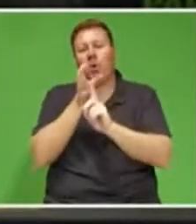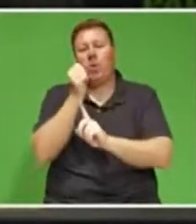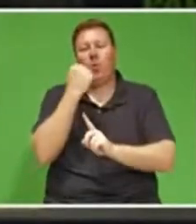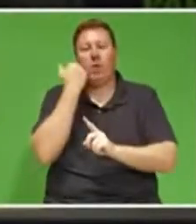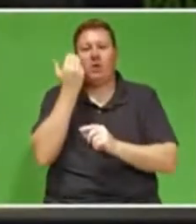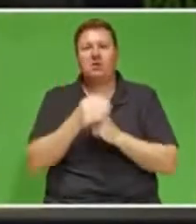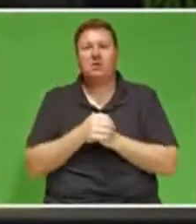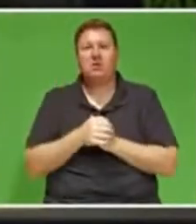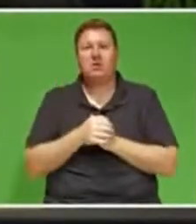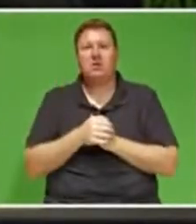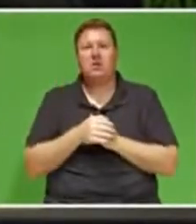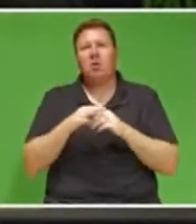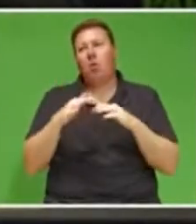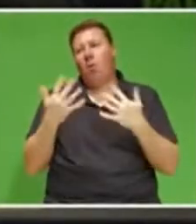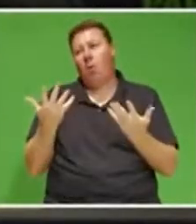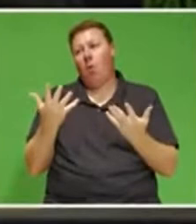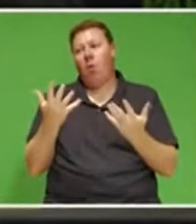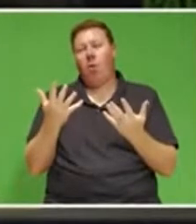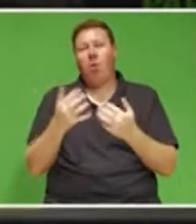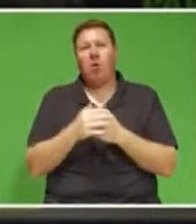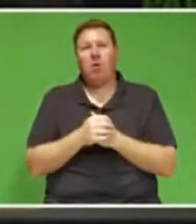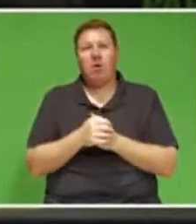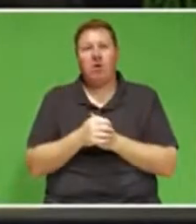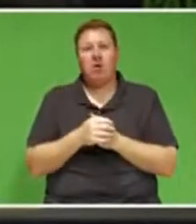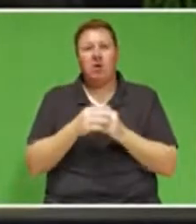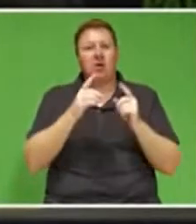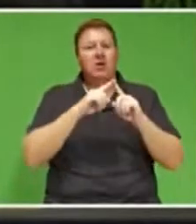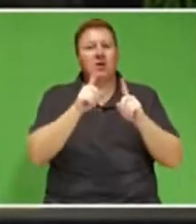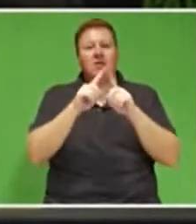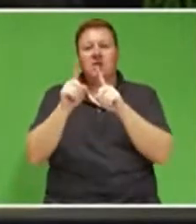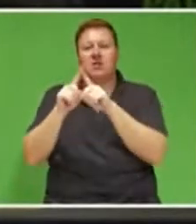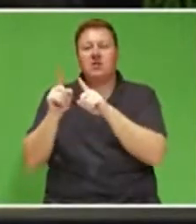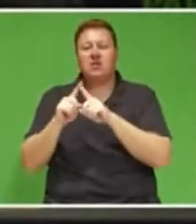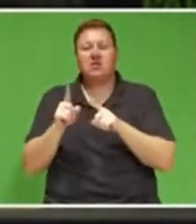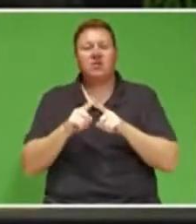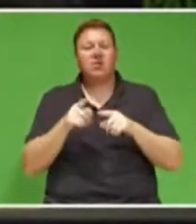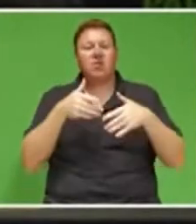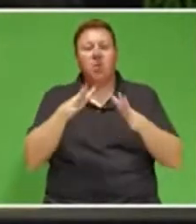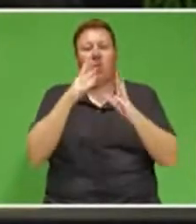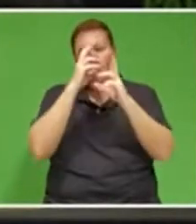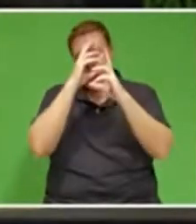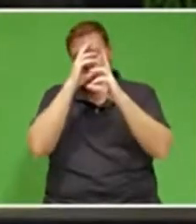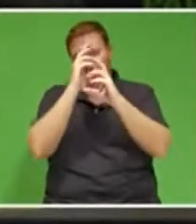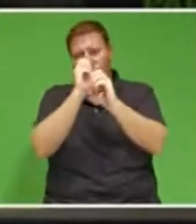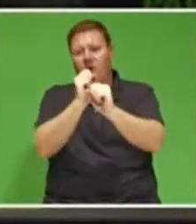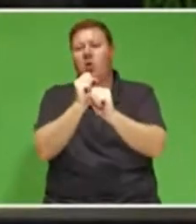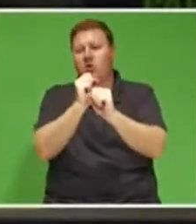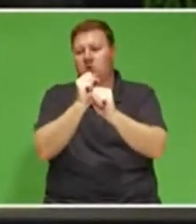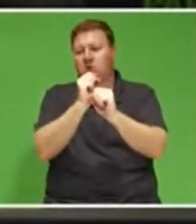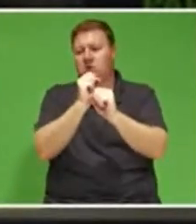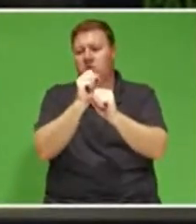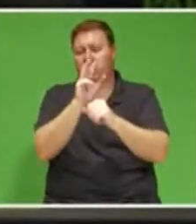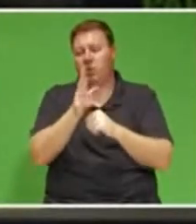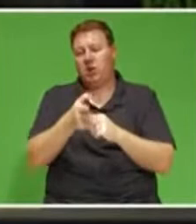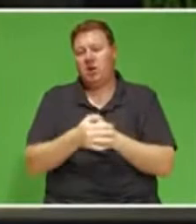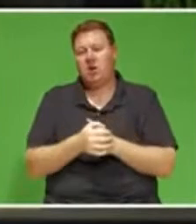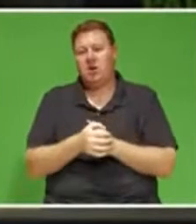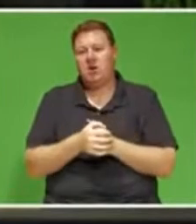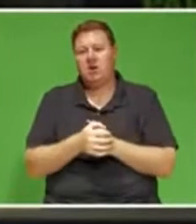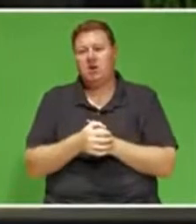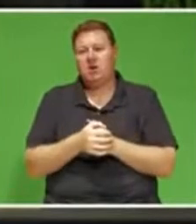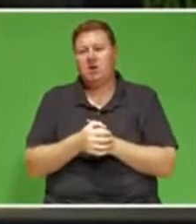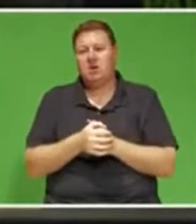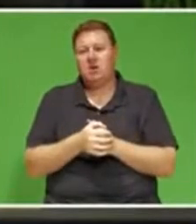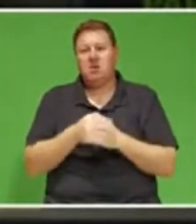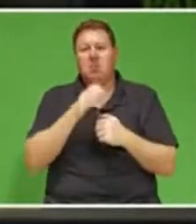be consumed by our differences and in doing so surrender to